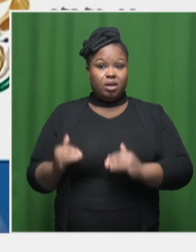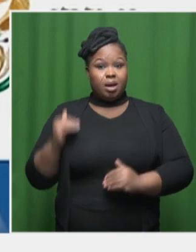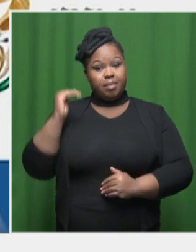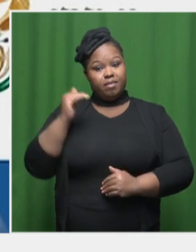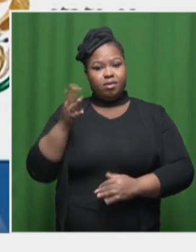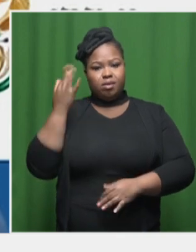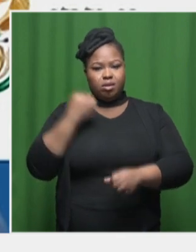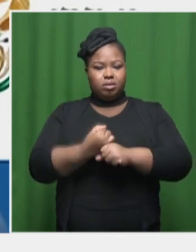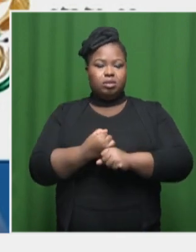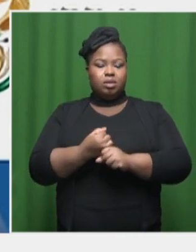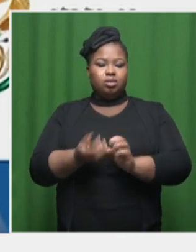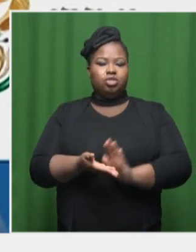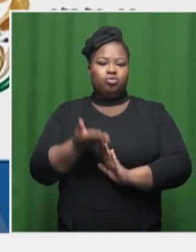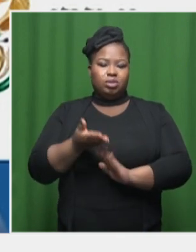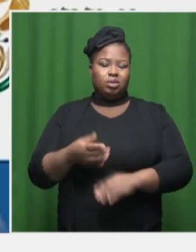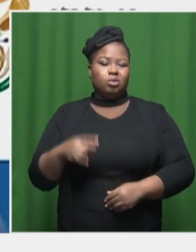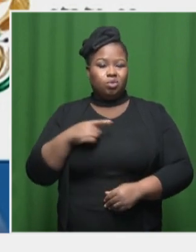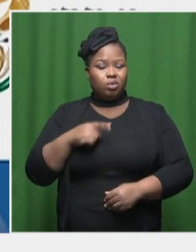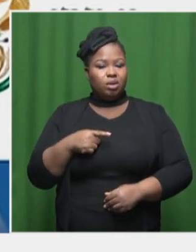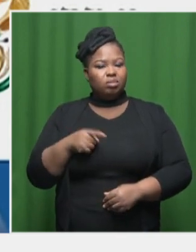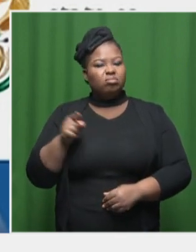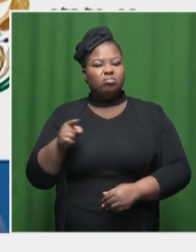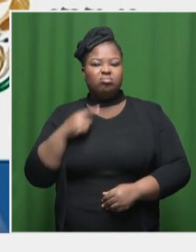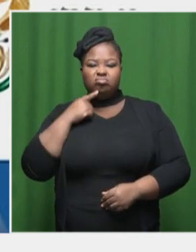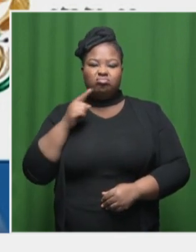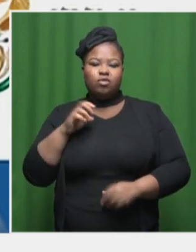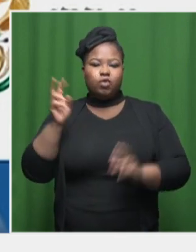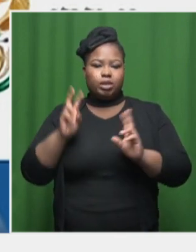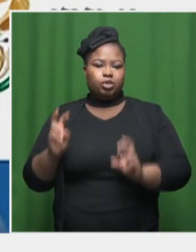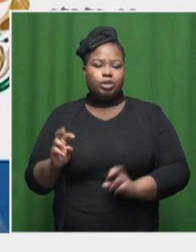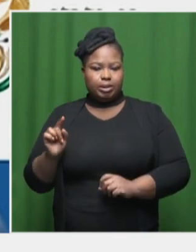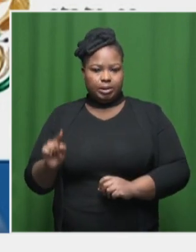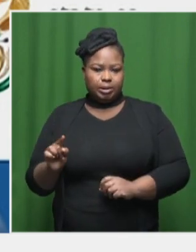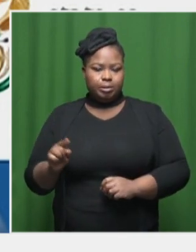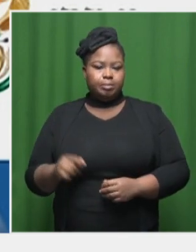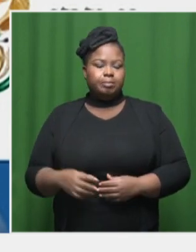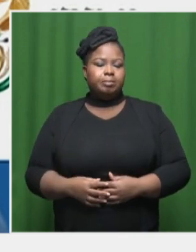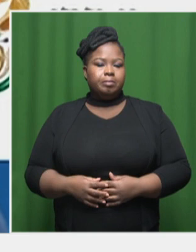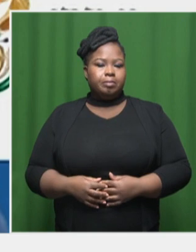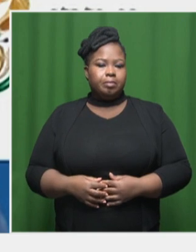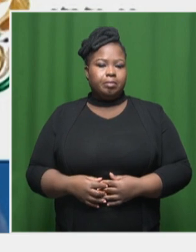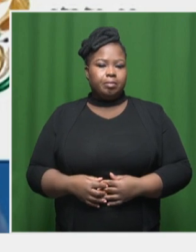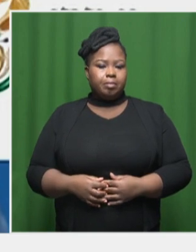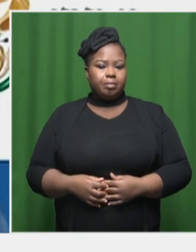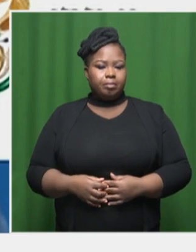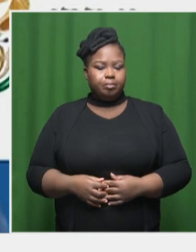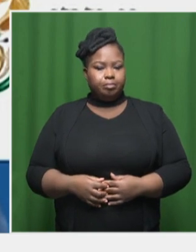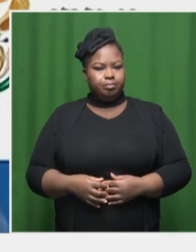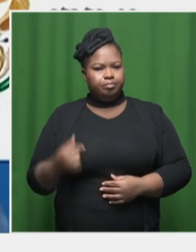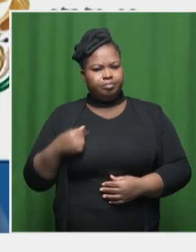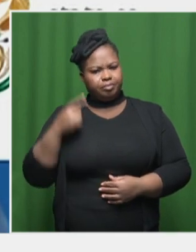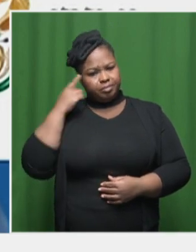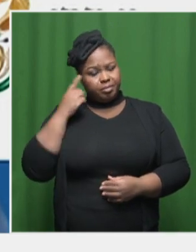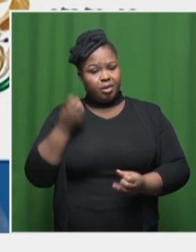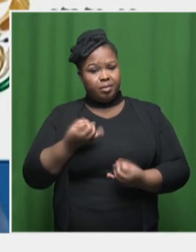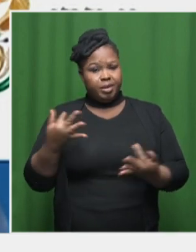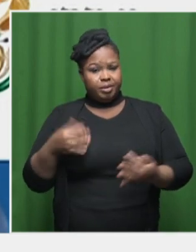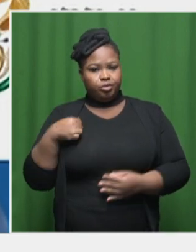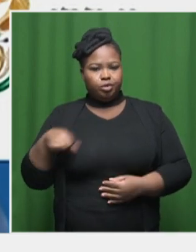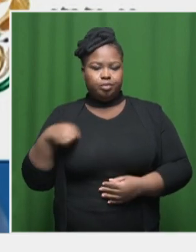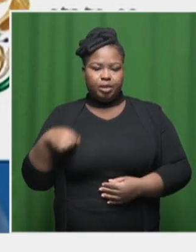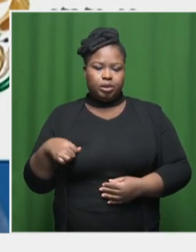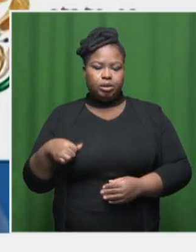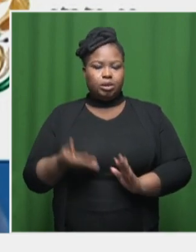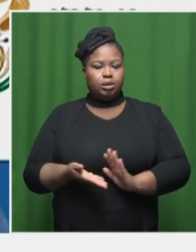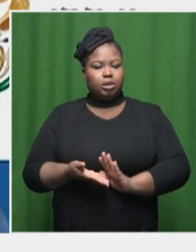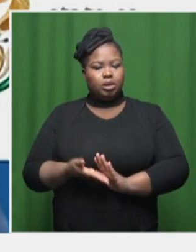increases, which the indications are, at least for electricity, that that's the case. I think many municipalities kept the